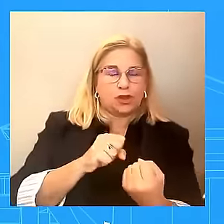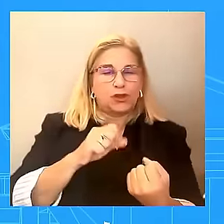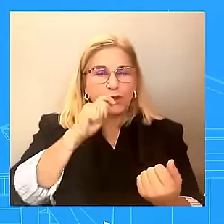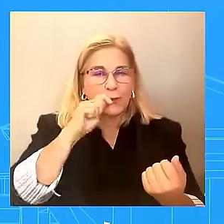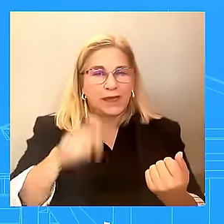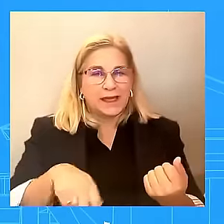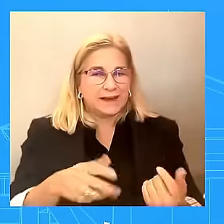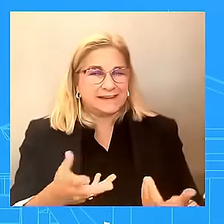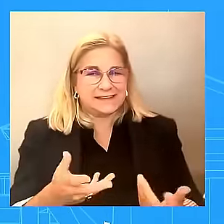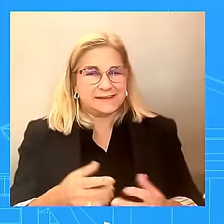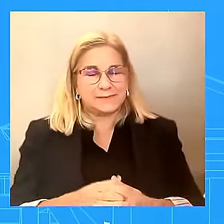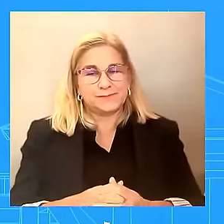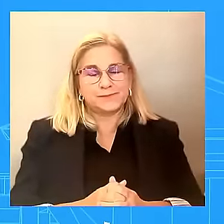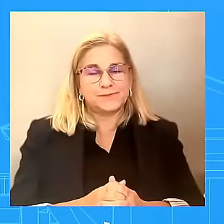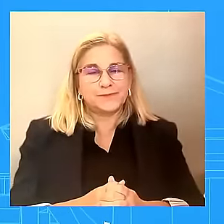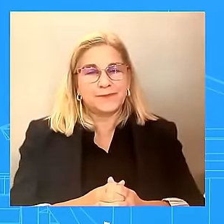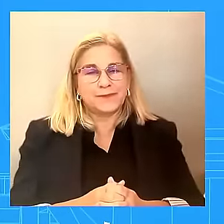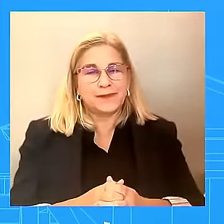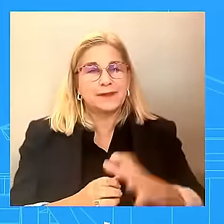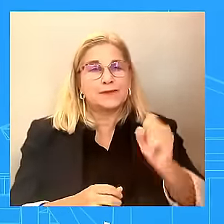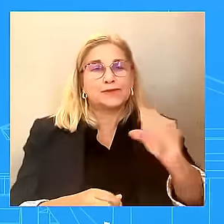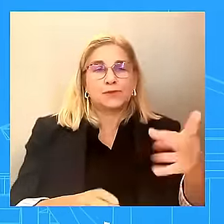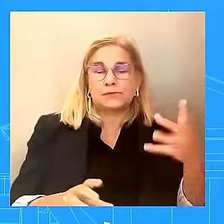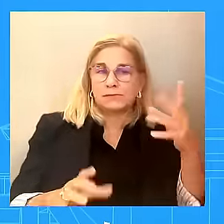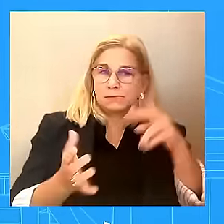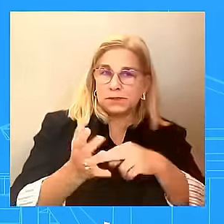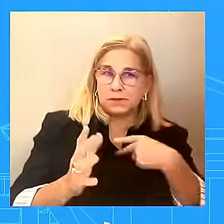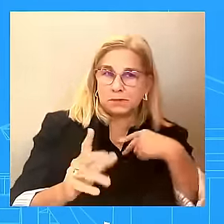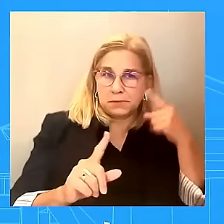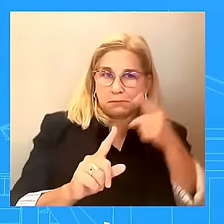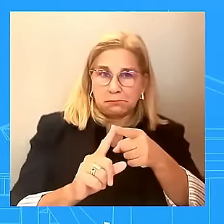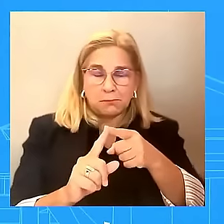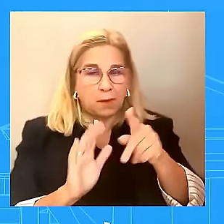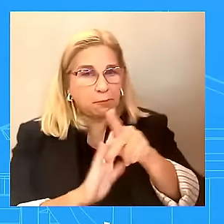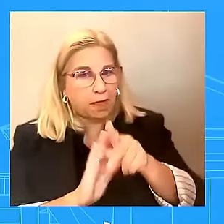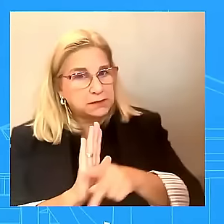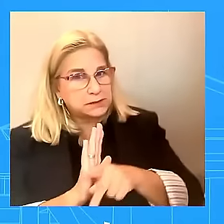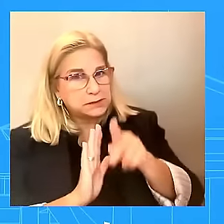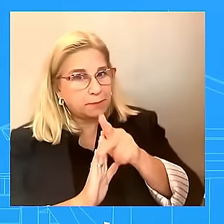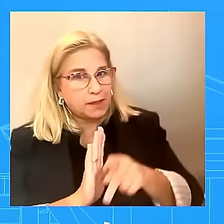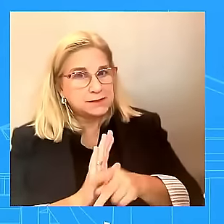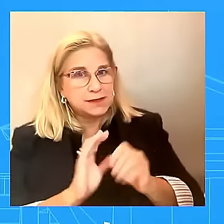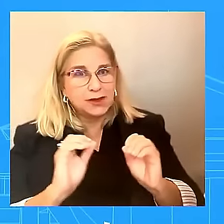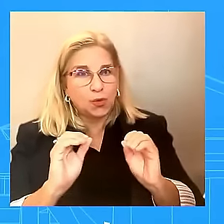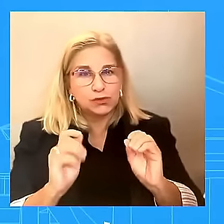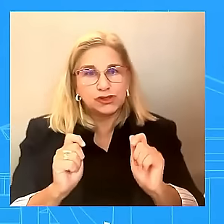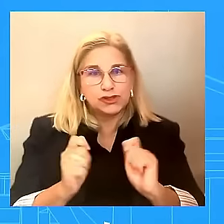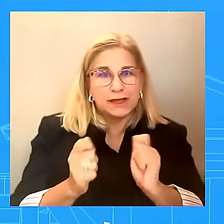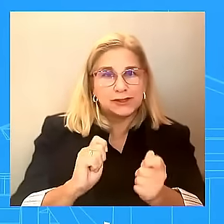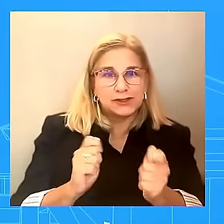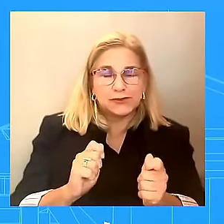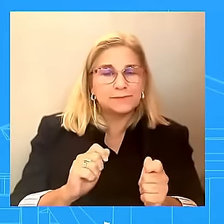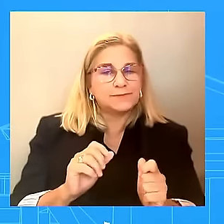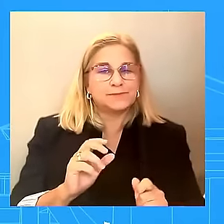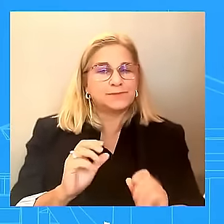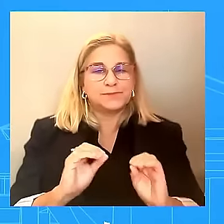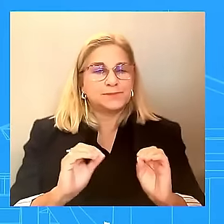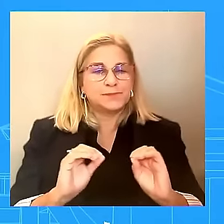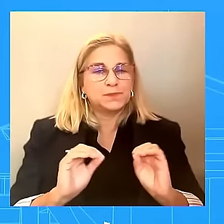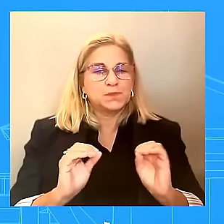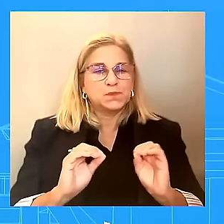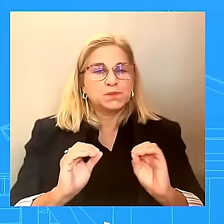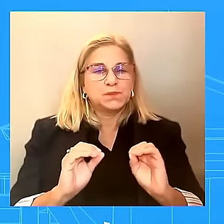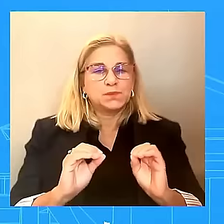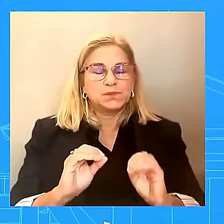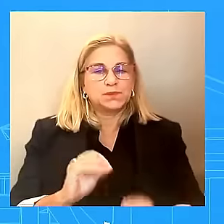on NATO membership for Ukraine since the NATO summit? I don't have anything else to share beyond what we've been pretty clear on as it relates to